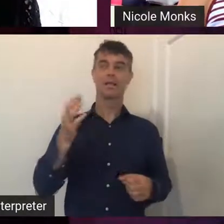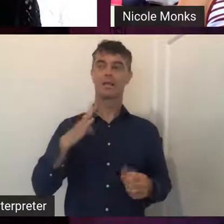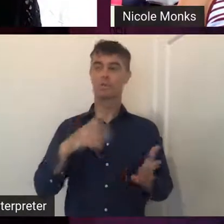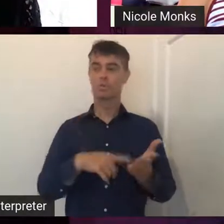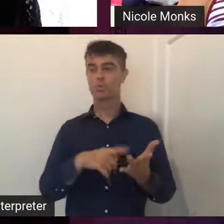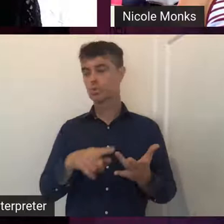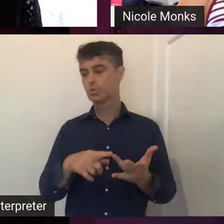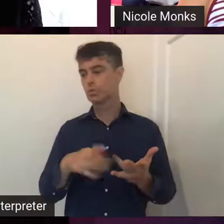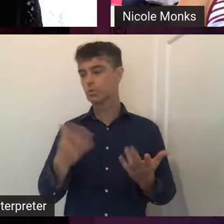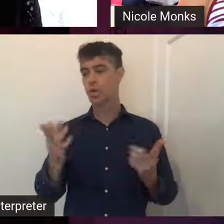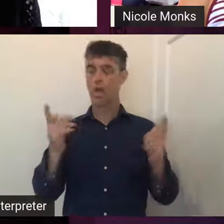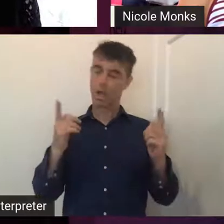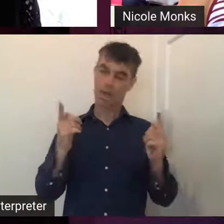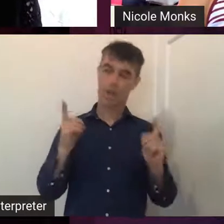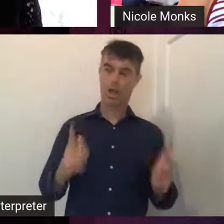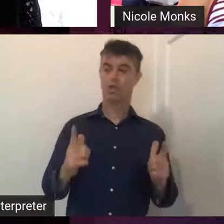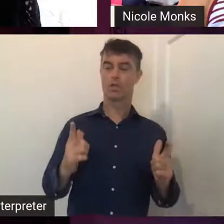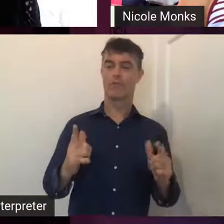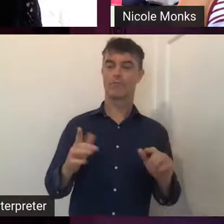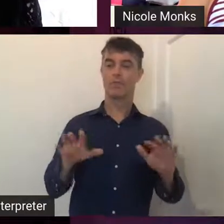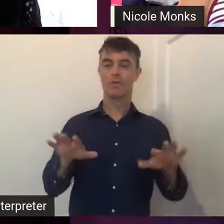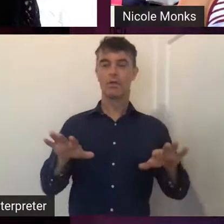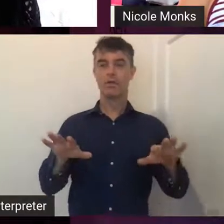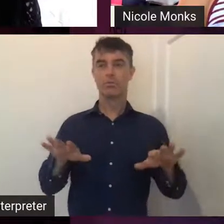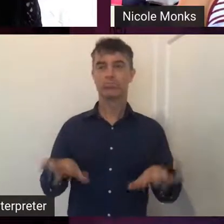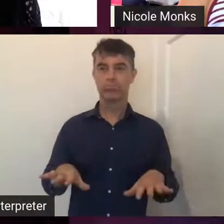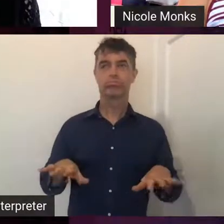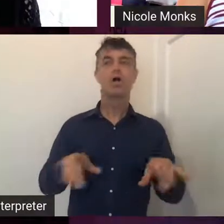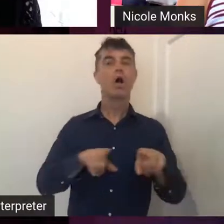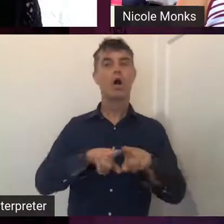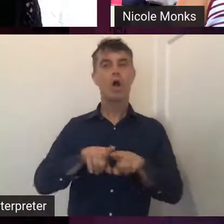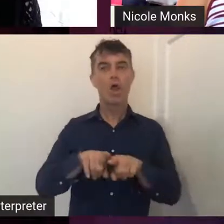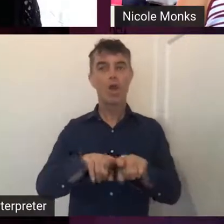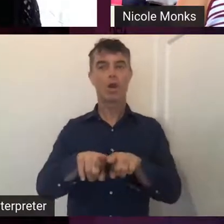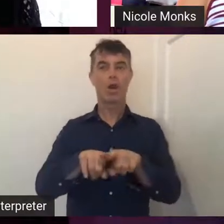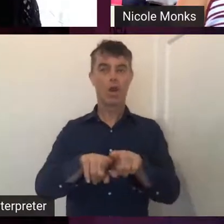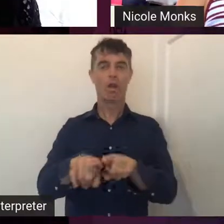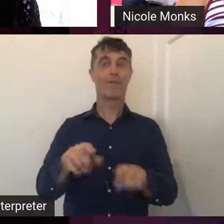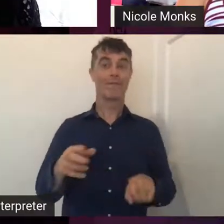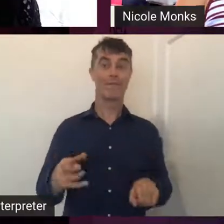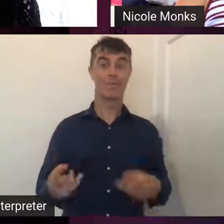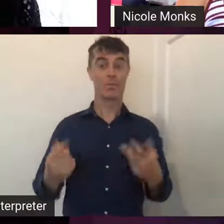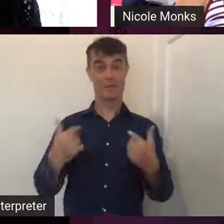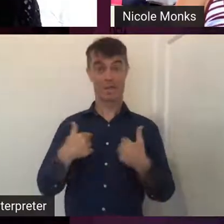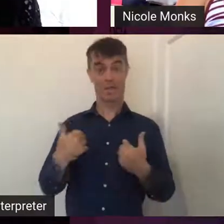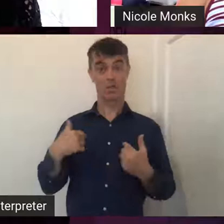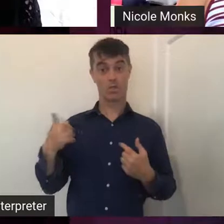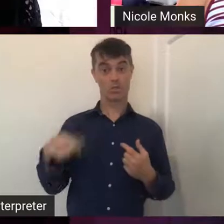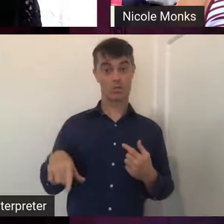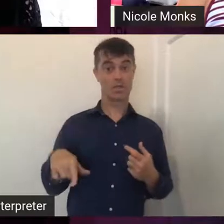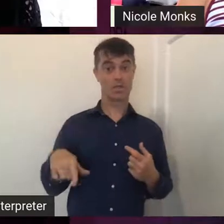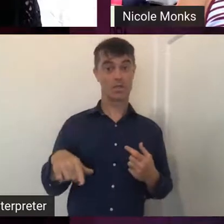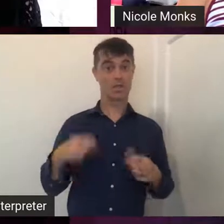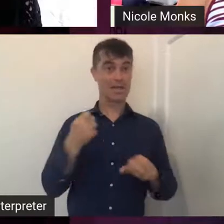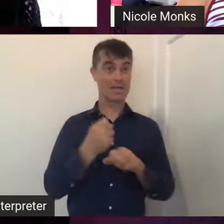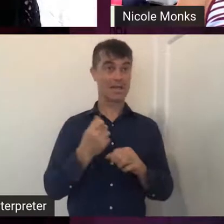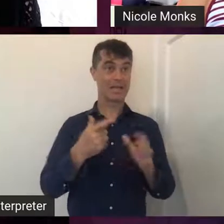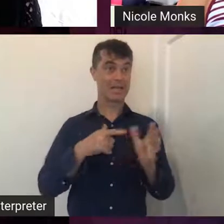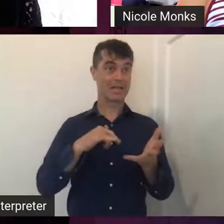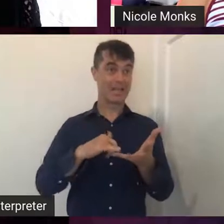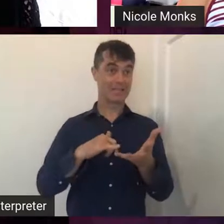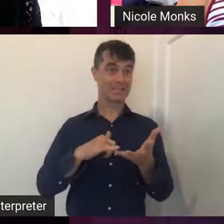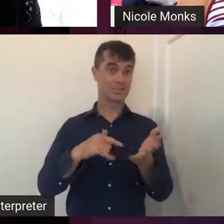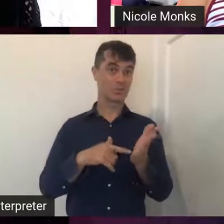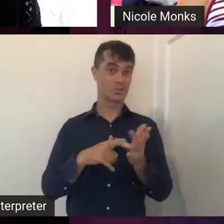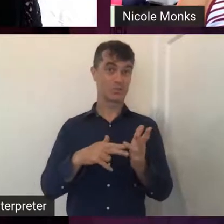know, there would have been a lot of learning in that process. Because for me, I was, you know, using a gas stove some of the time